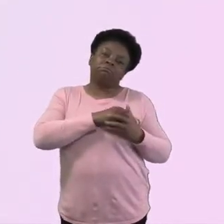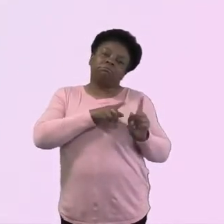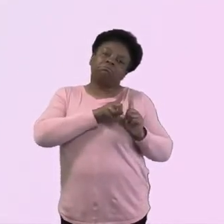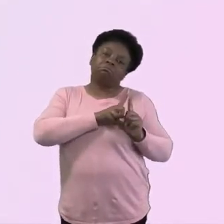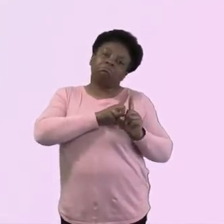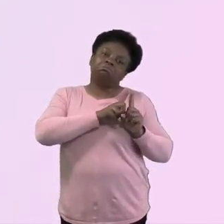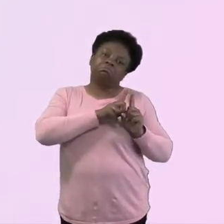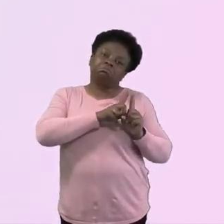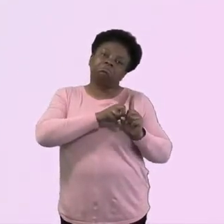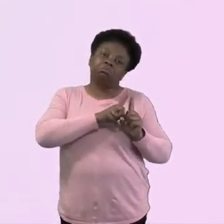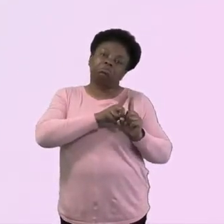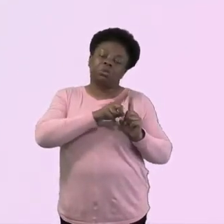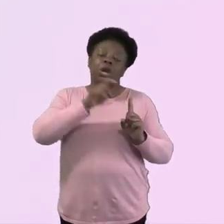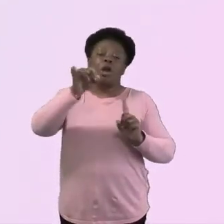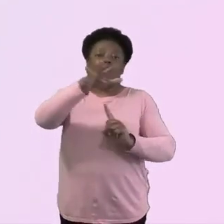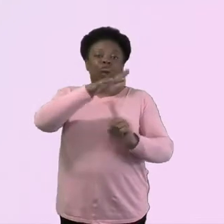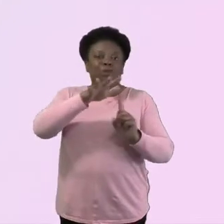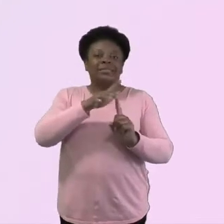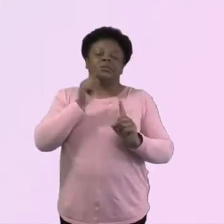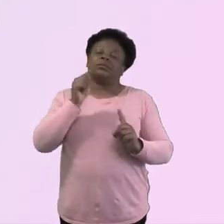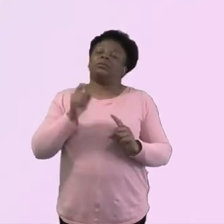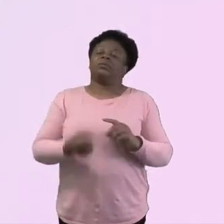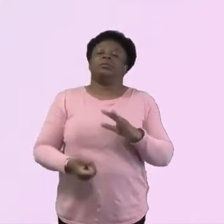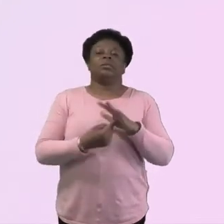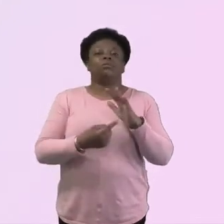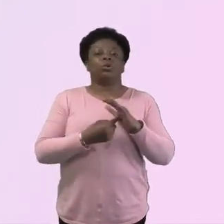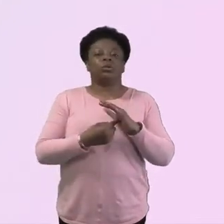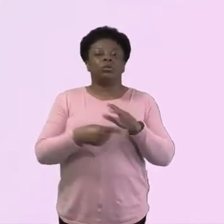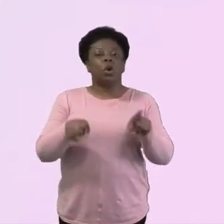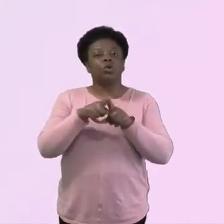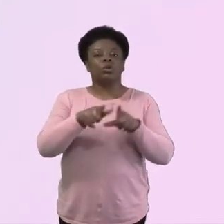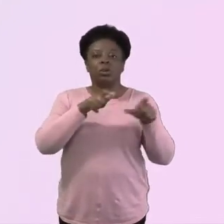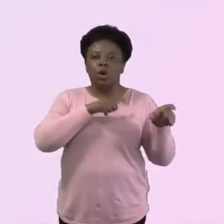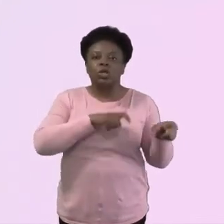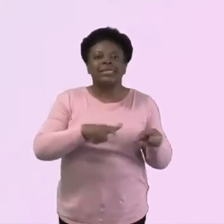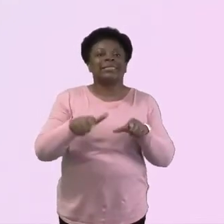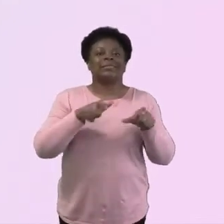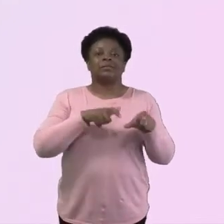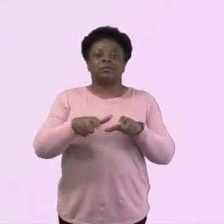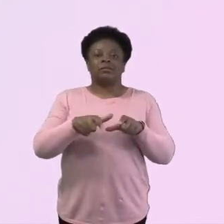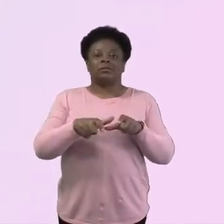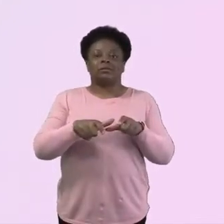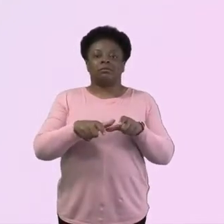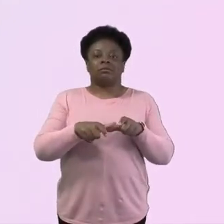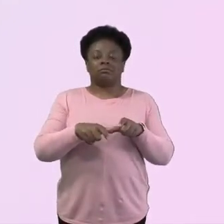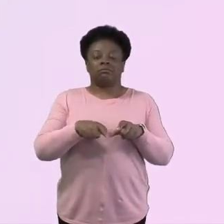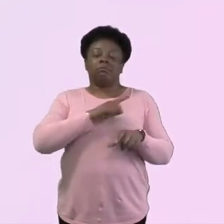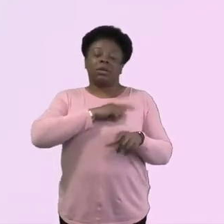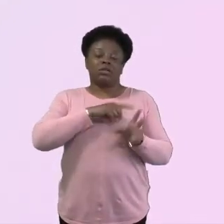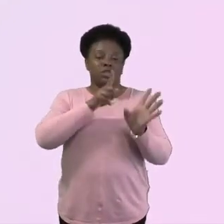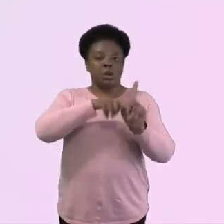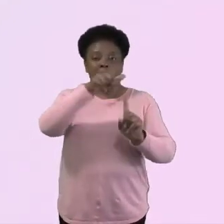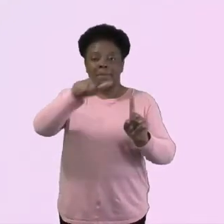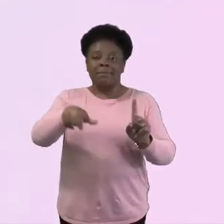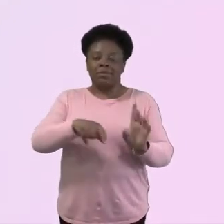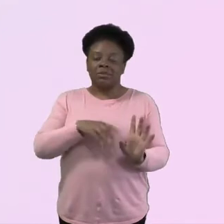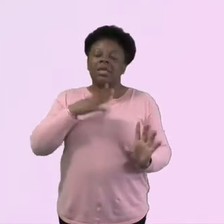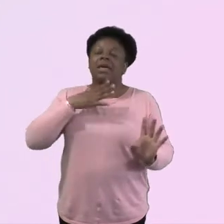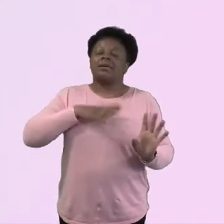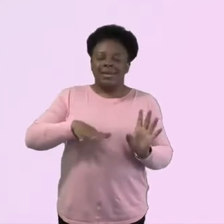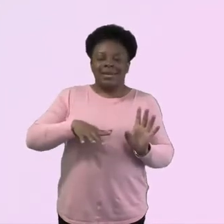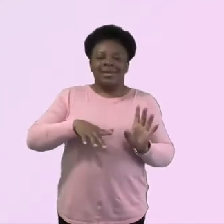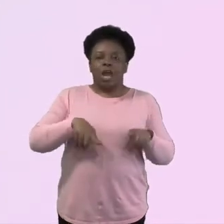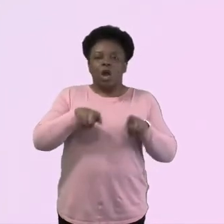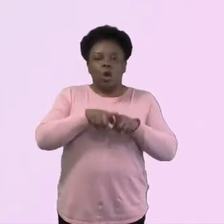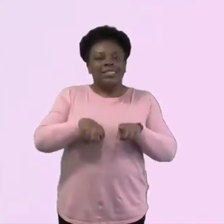think presence is really important. Be consistent, be present when you're not with them. Again, if it's young people and it's able to do so, be